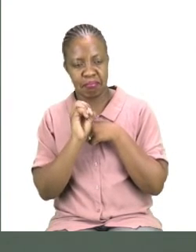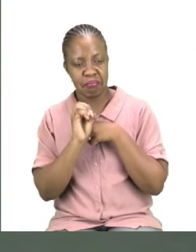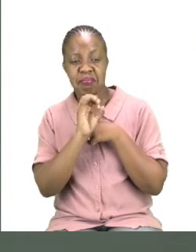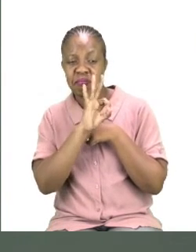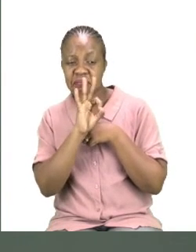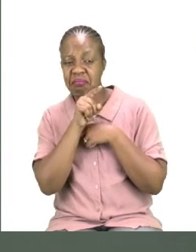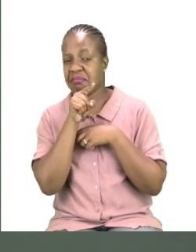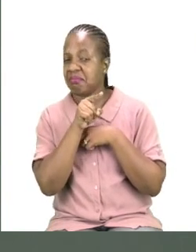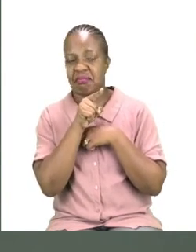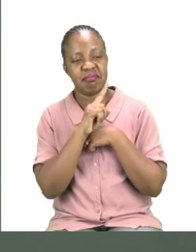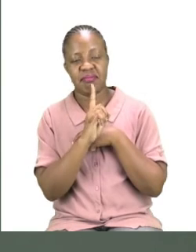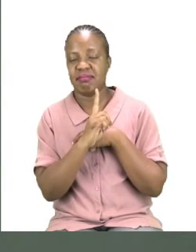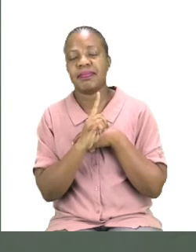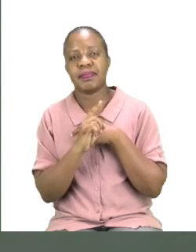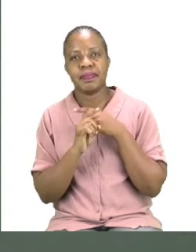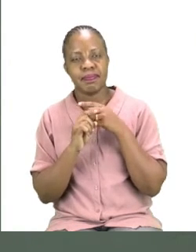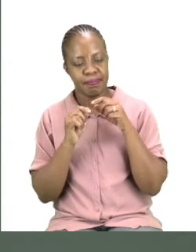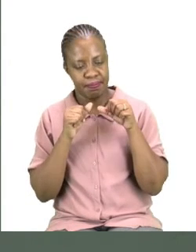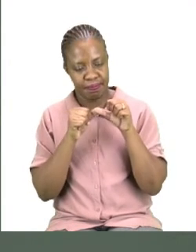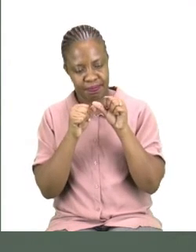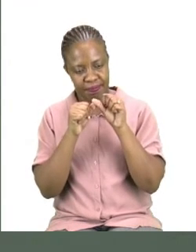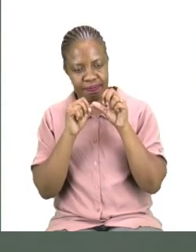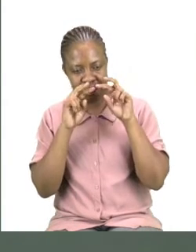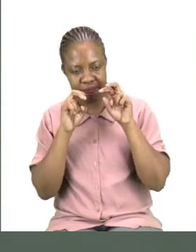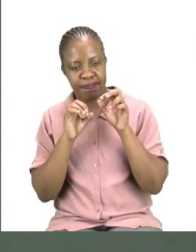word. Let's keep looking for another F.